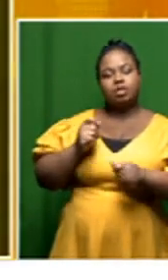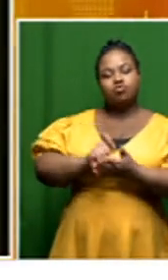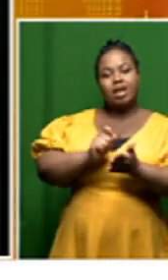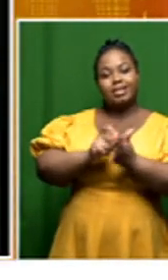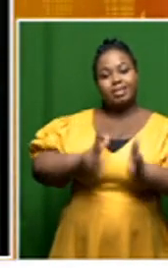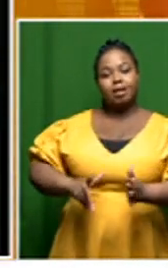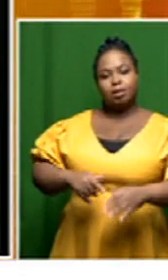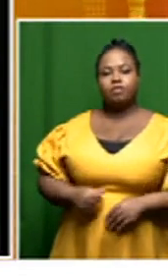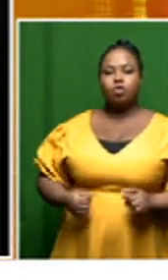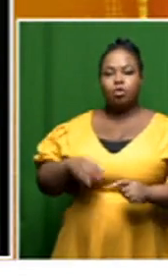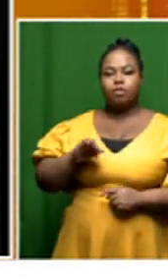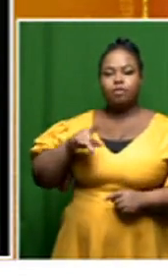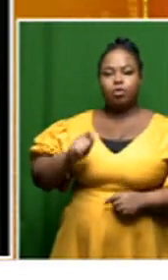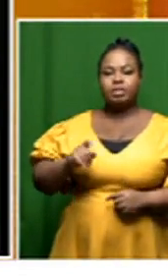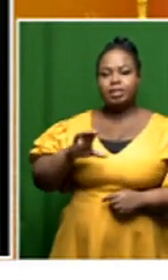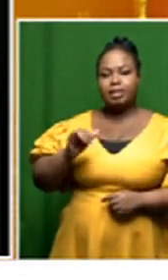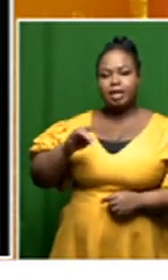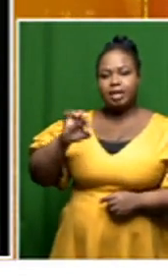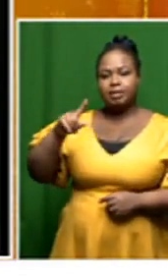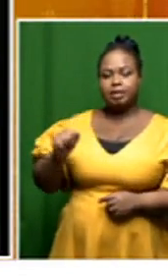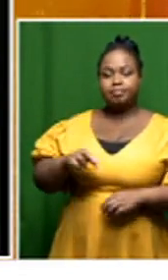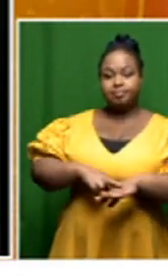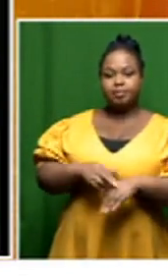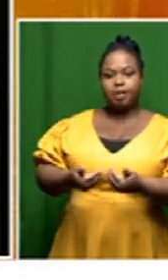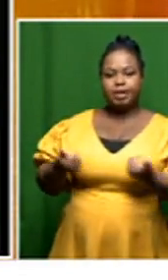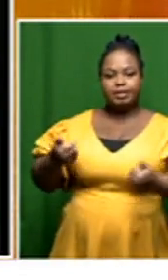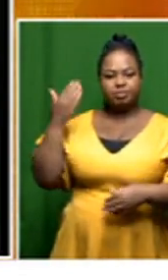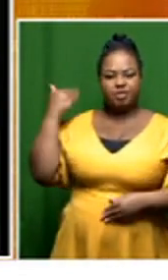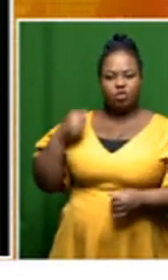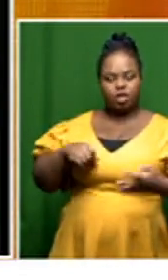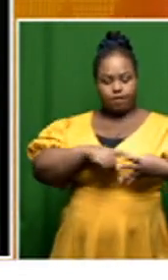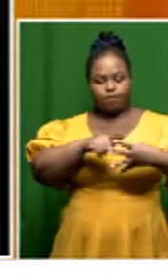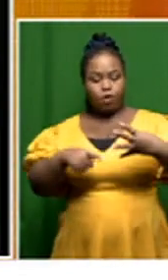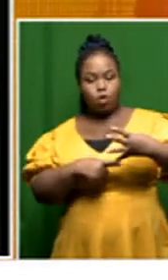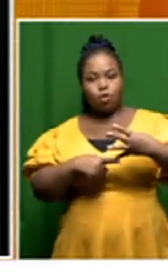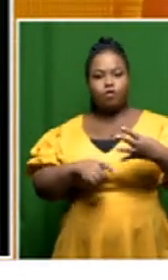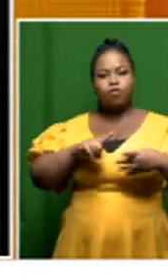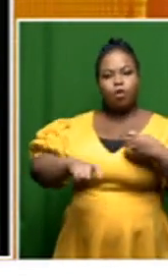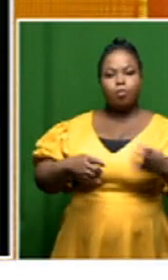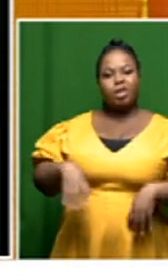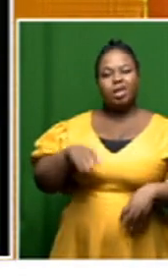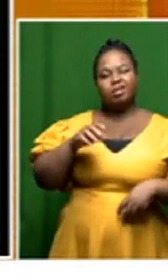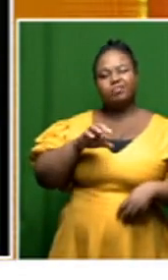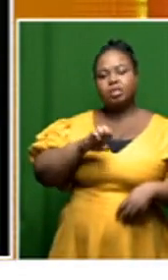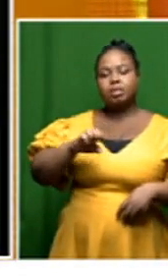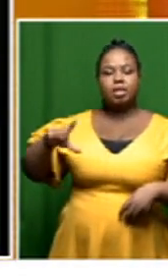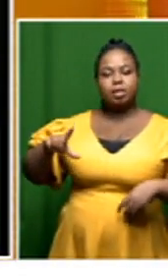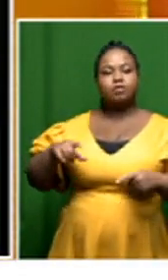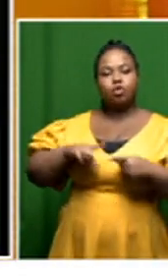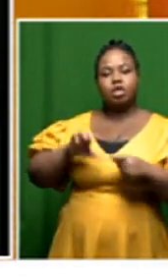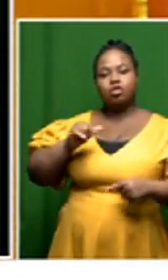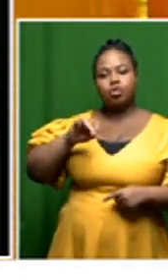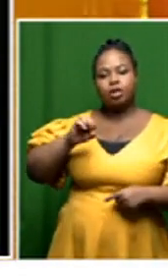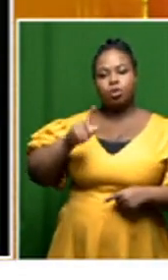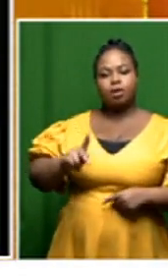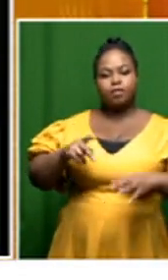galata one of apartheid anti uh one of the four anti-apartheid activists known as the cradoc four who